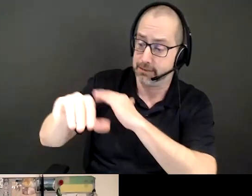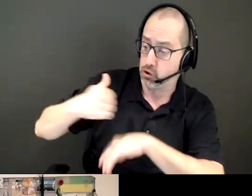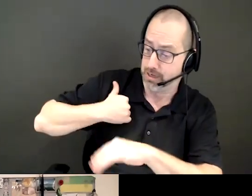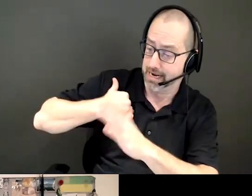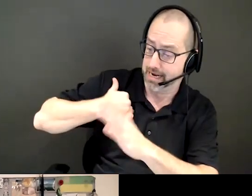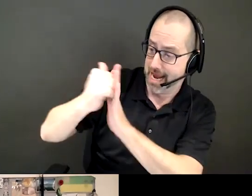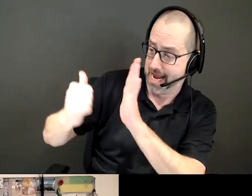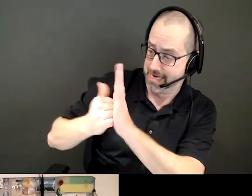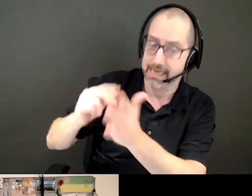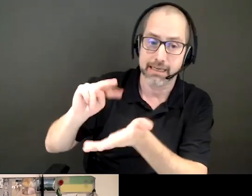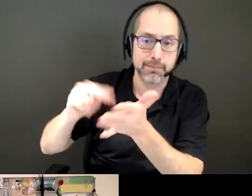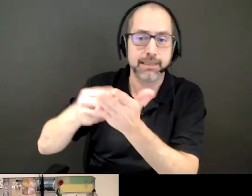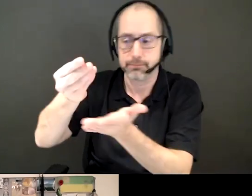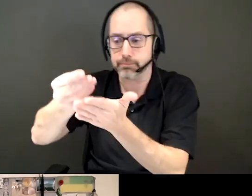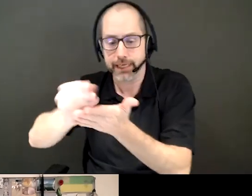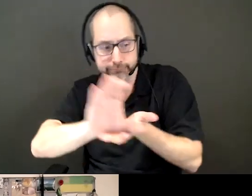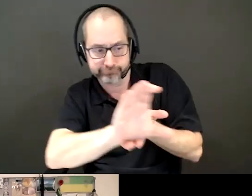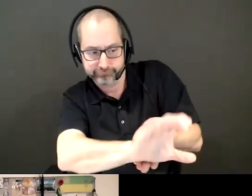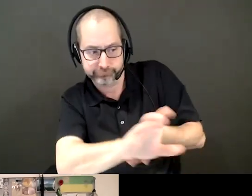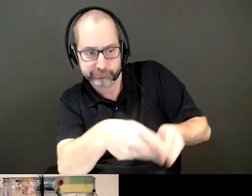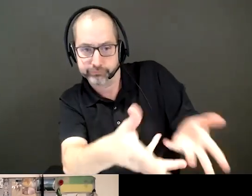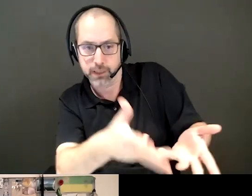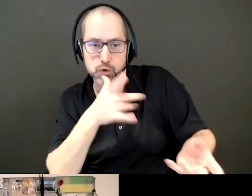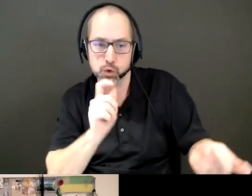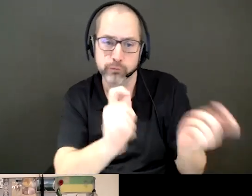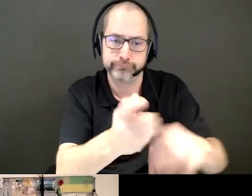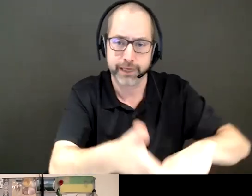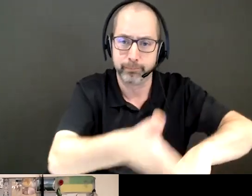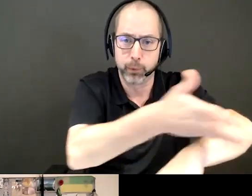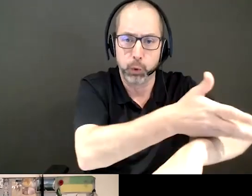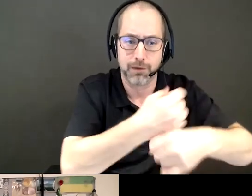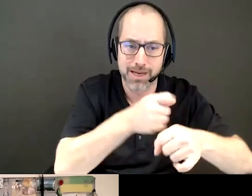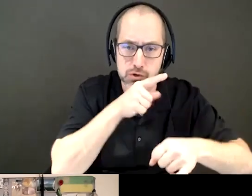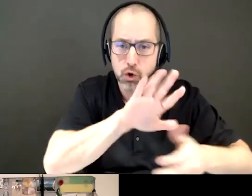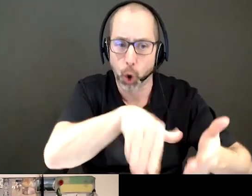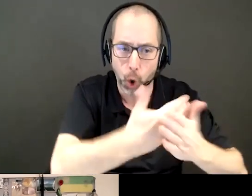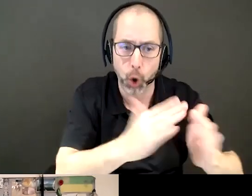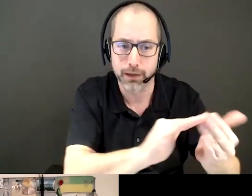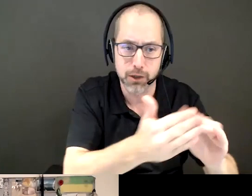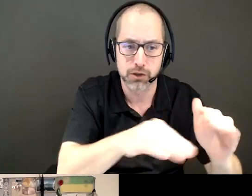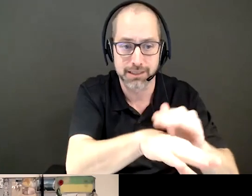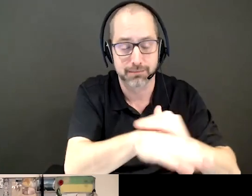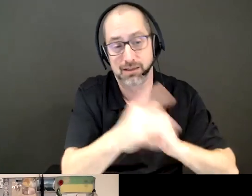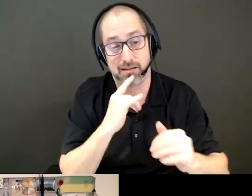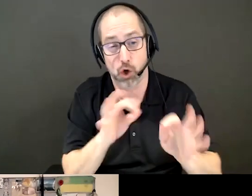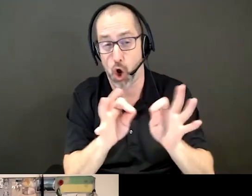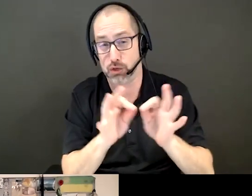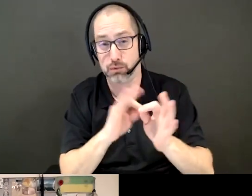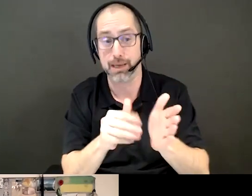money to implement changes to make sure communities, First Nations communities are all accessible, would cost billions of dollars.